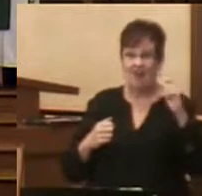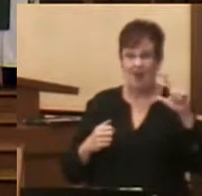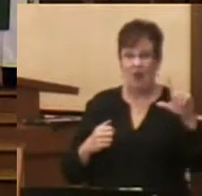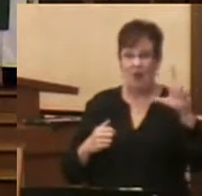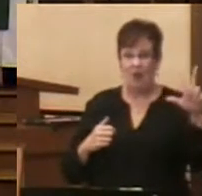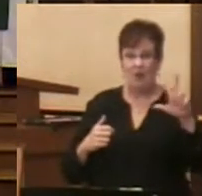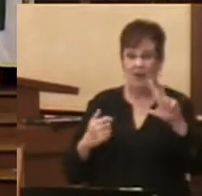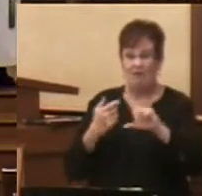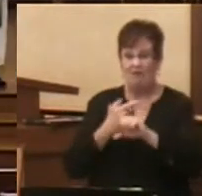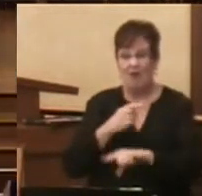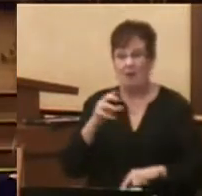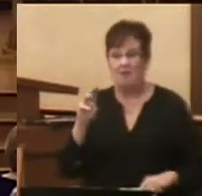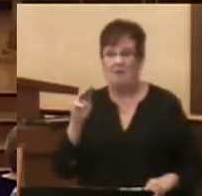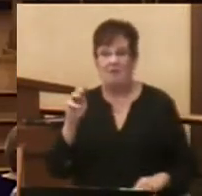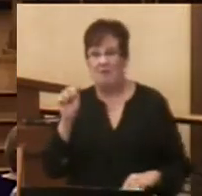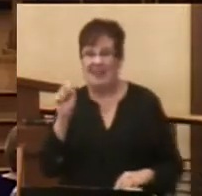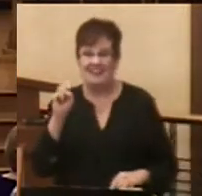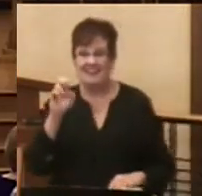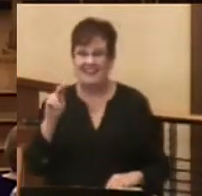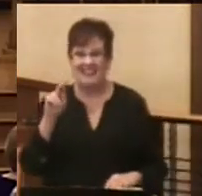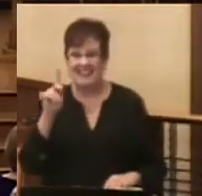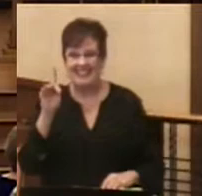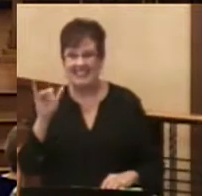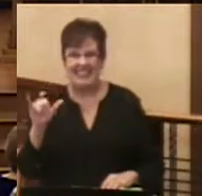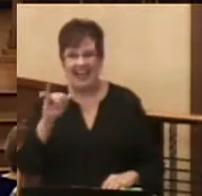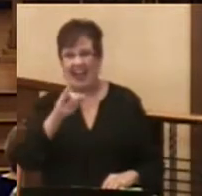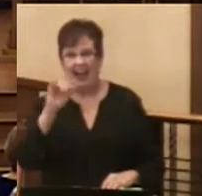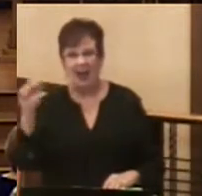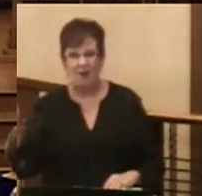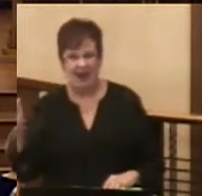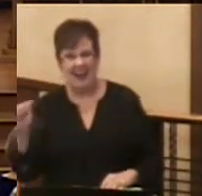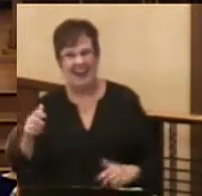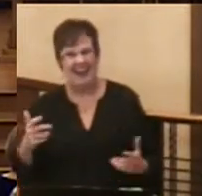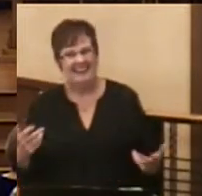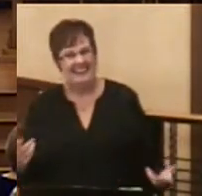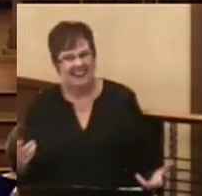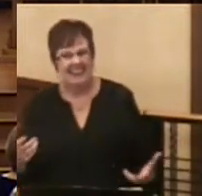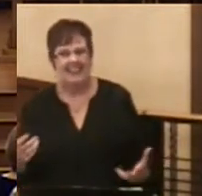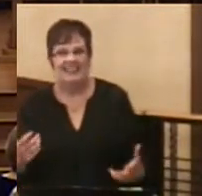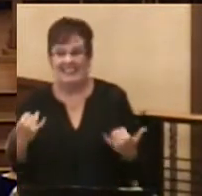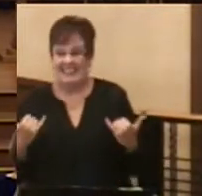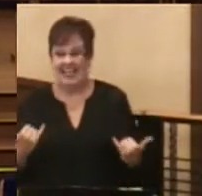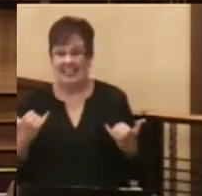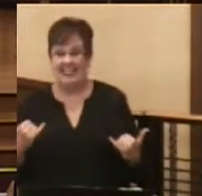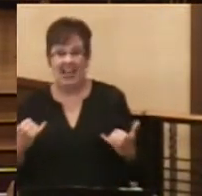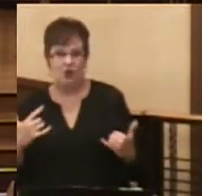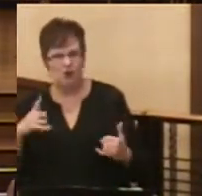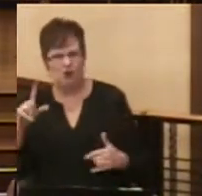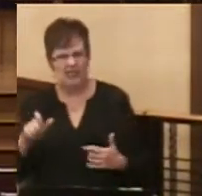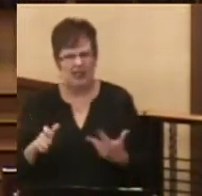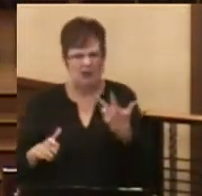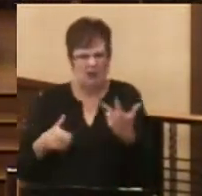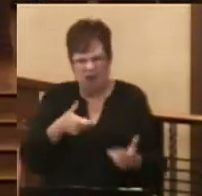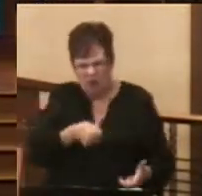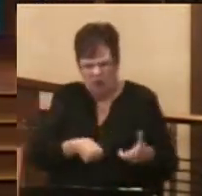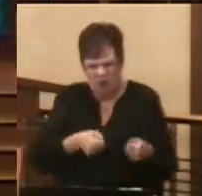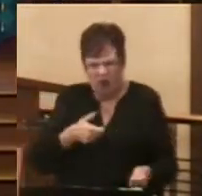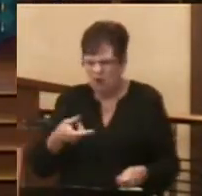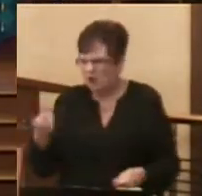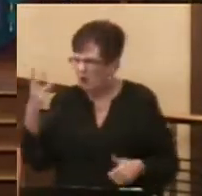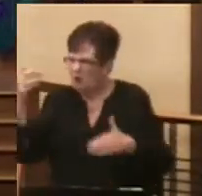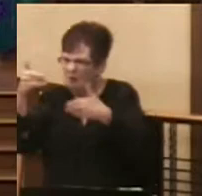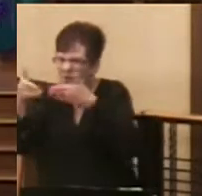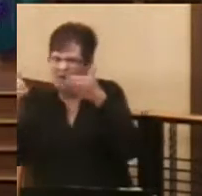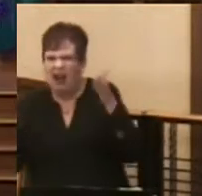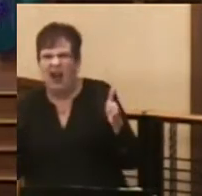Iowa. I mean, today to get a program, you need to have three remotes, two boxes, a